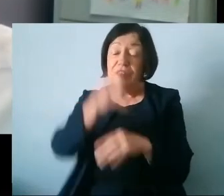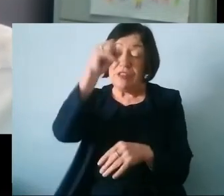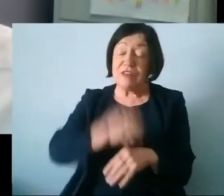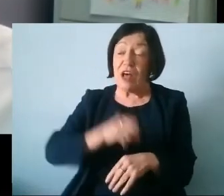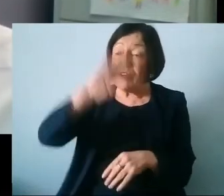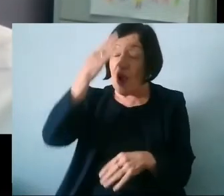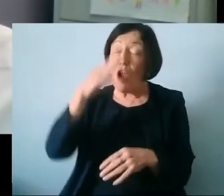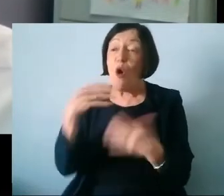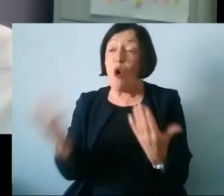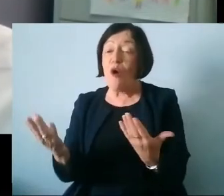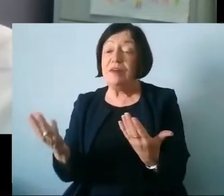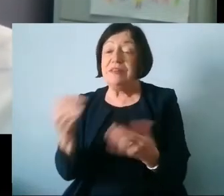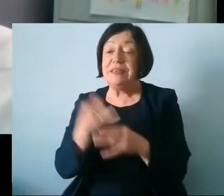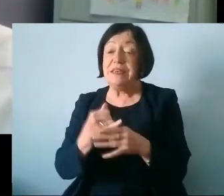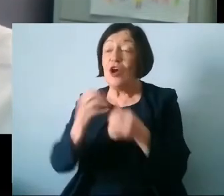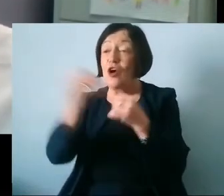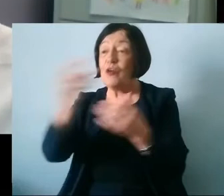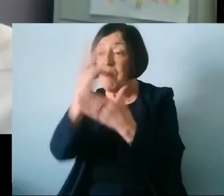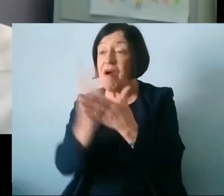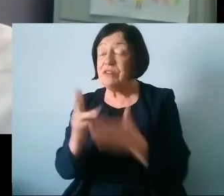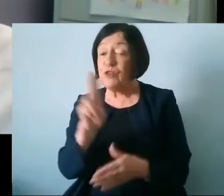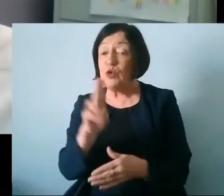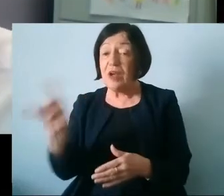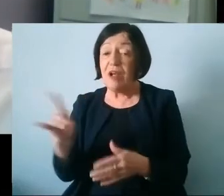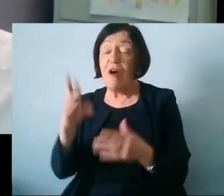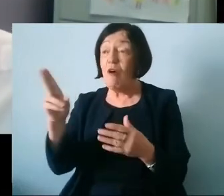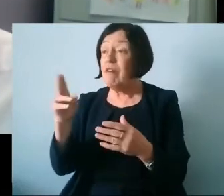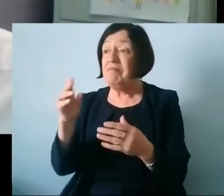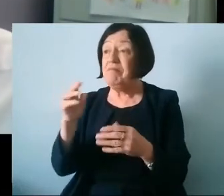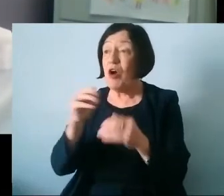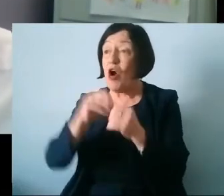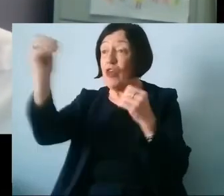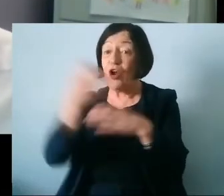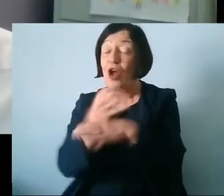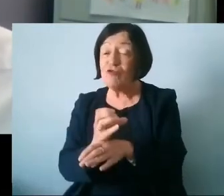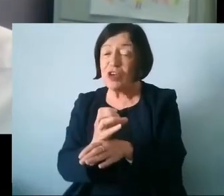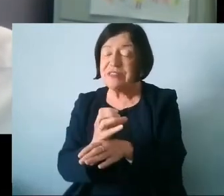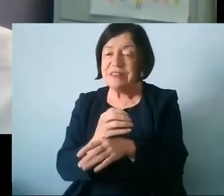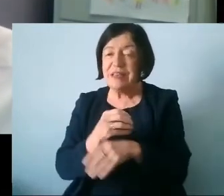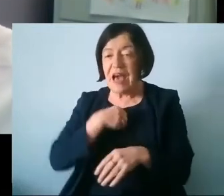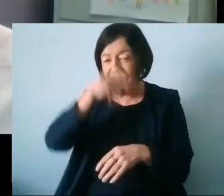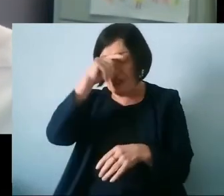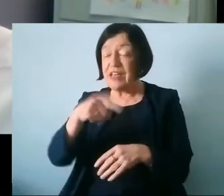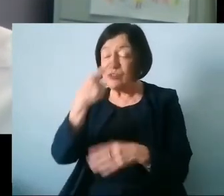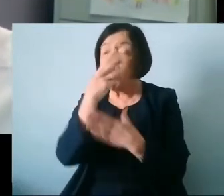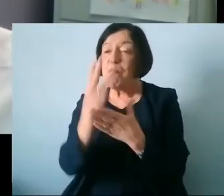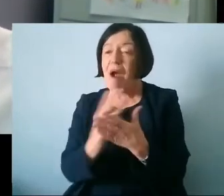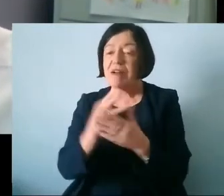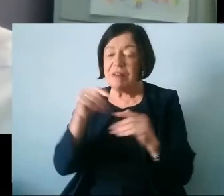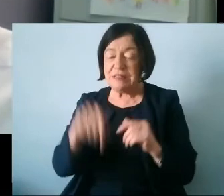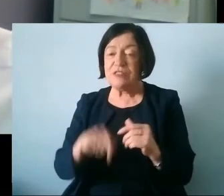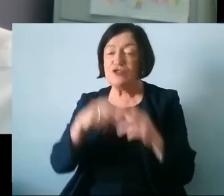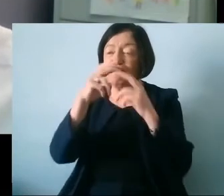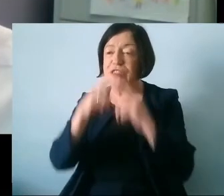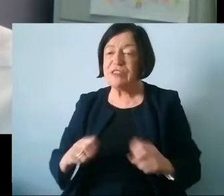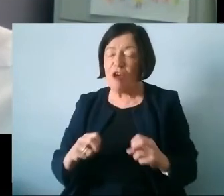or indeed in other parts of the UK or further afield and I think that's that's one element that's part of this research call as